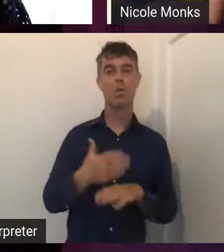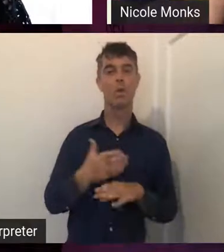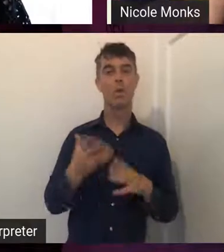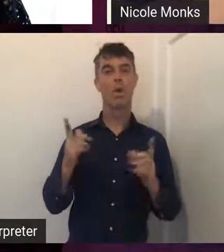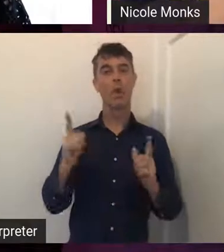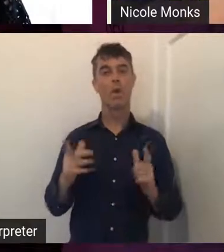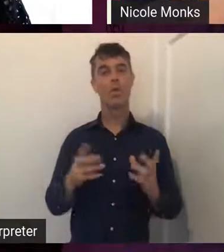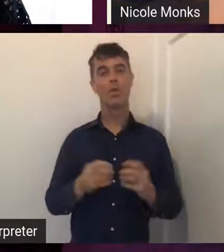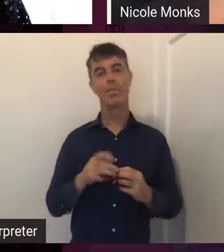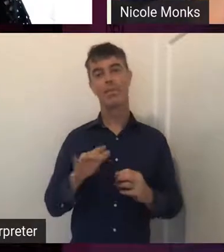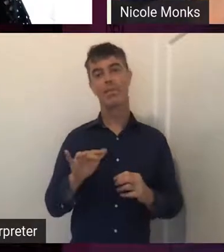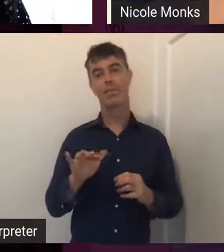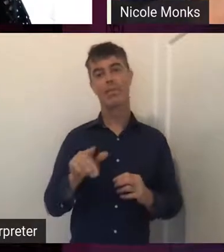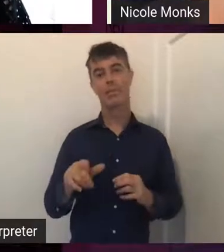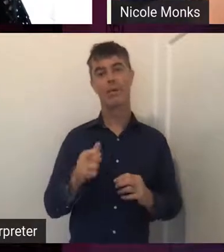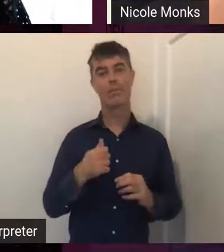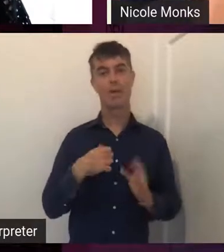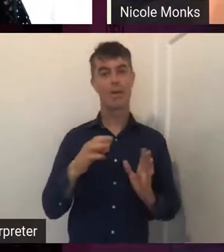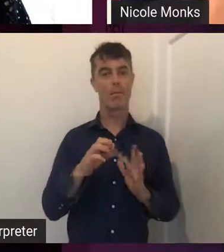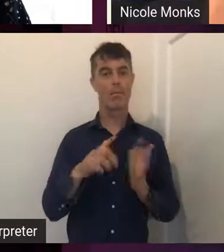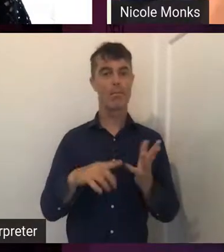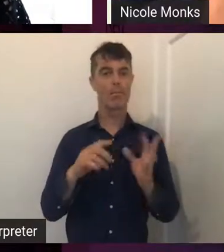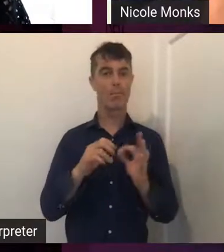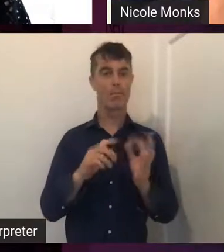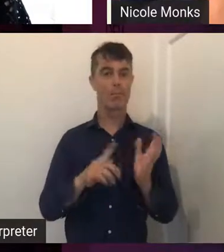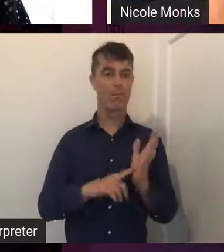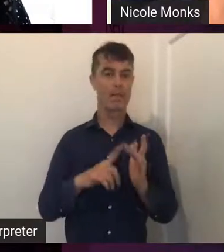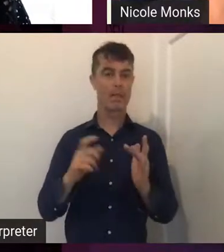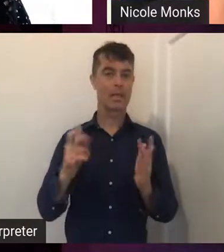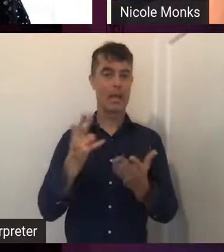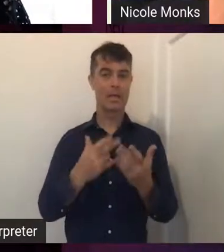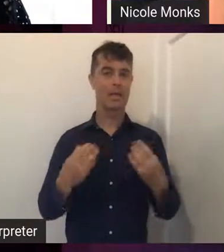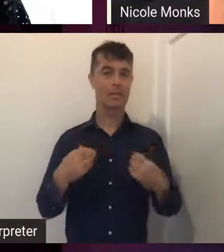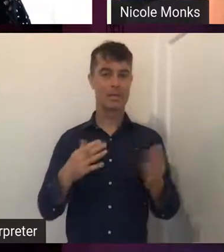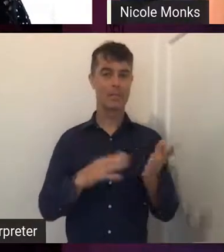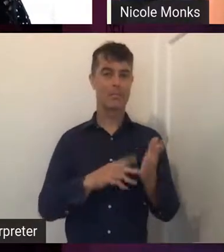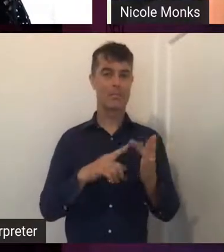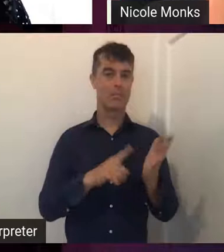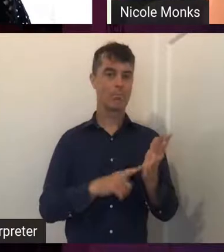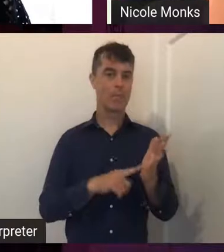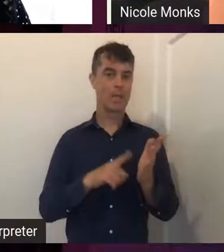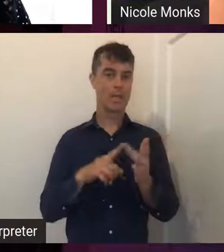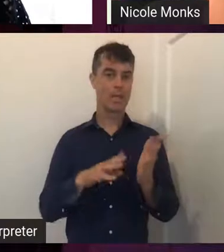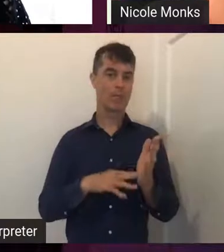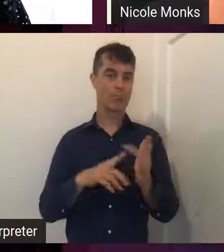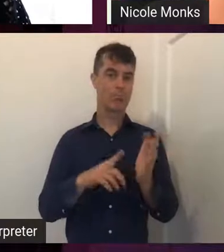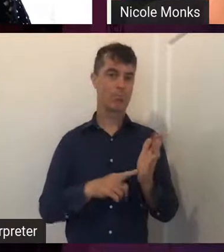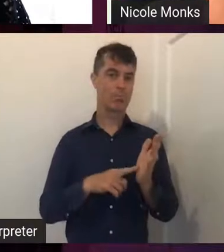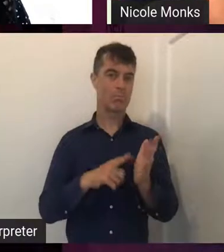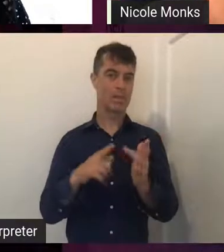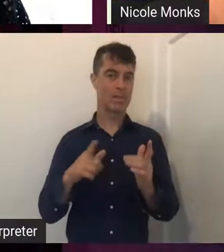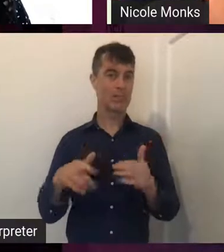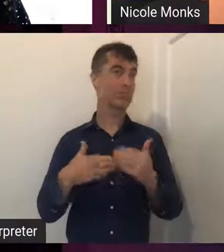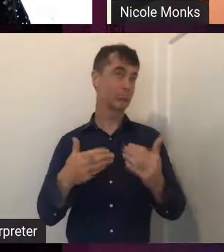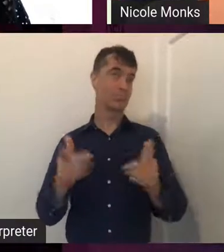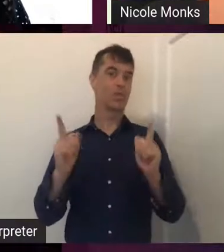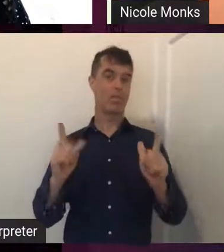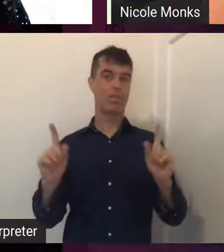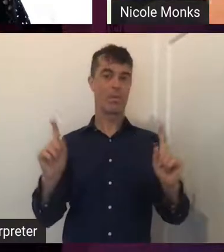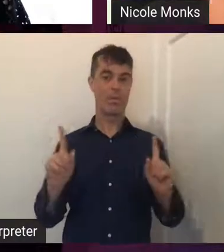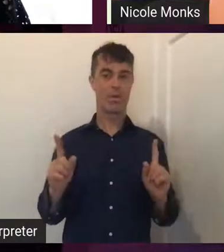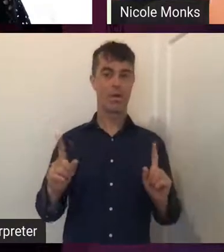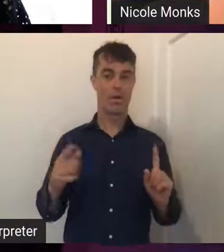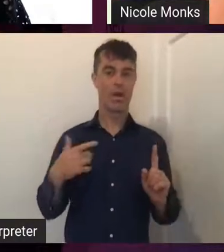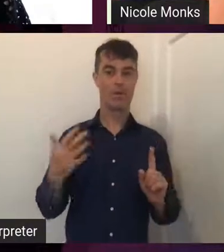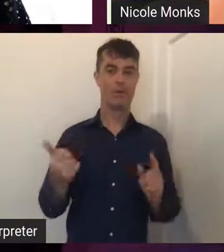lot with my public art company, Millie Millie. So that's really finding a lot of traction at the moment. We've got a,